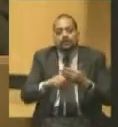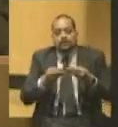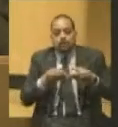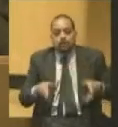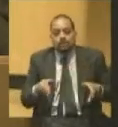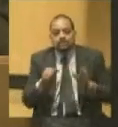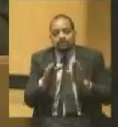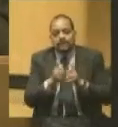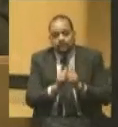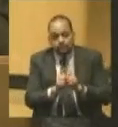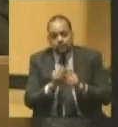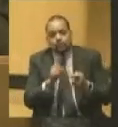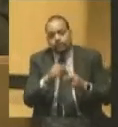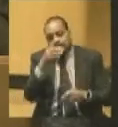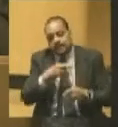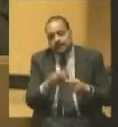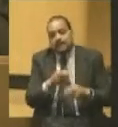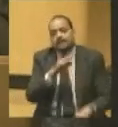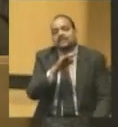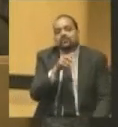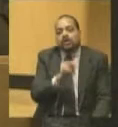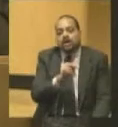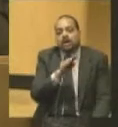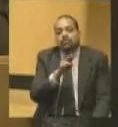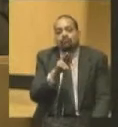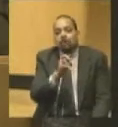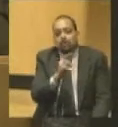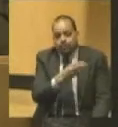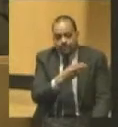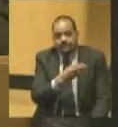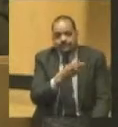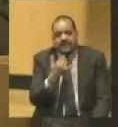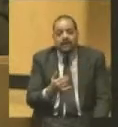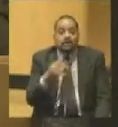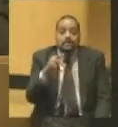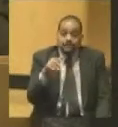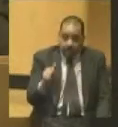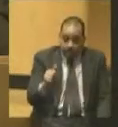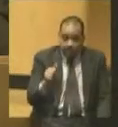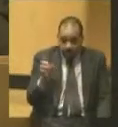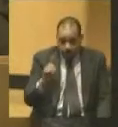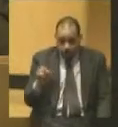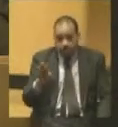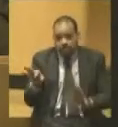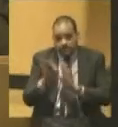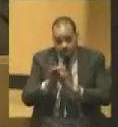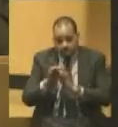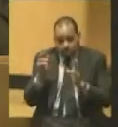Okay. The Pennsylvania Democrats. They also chose their candidate in June, 1863,